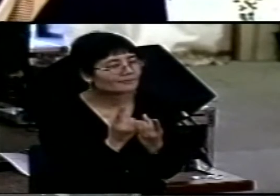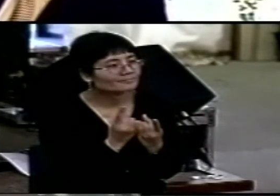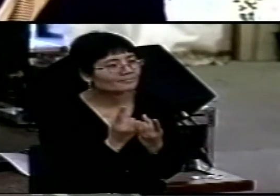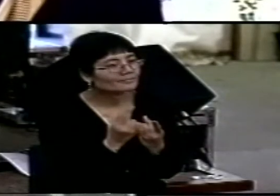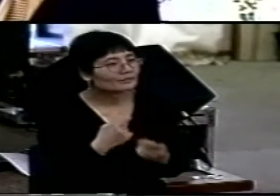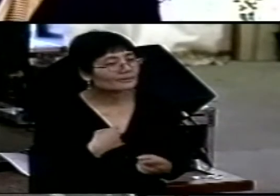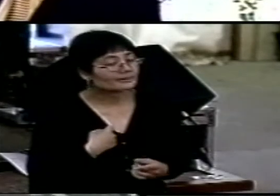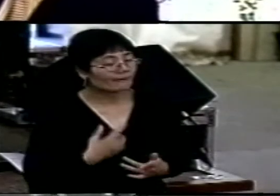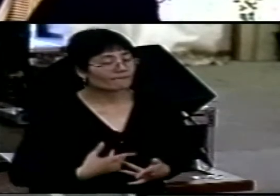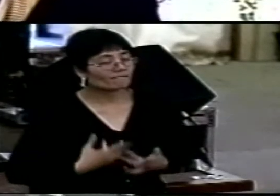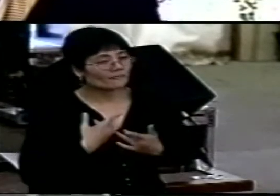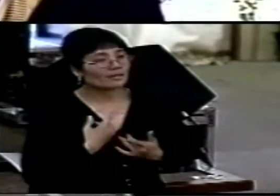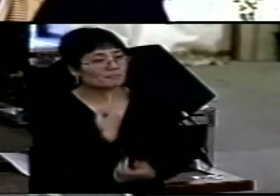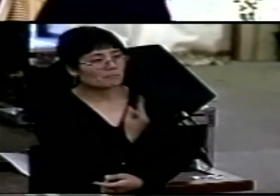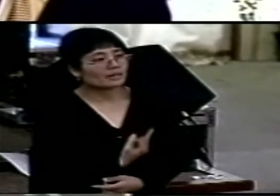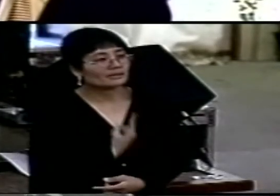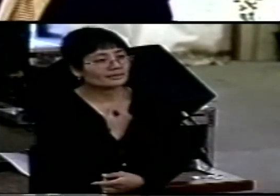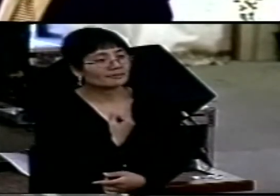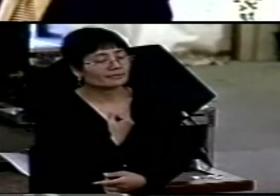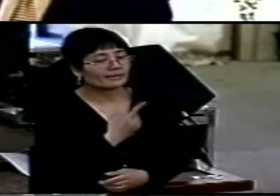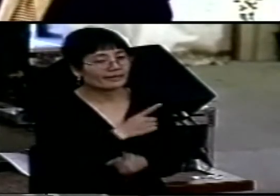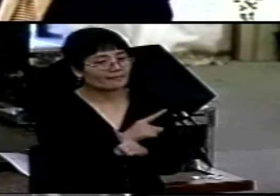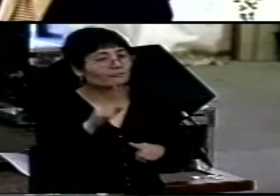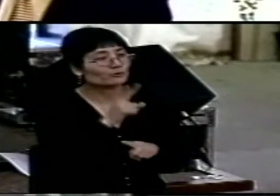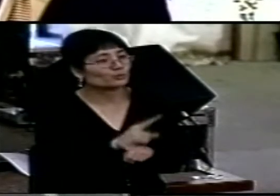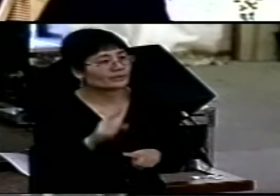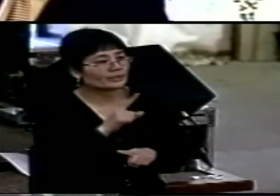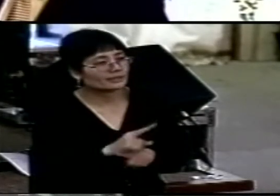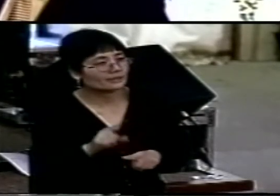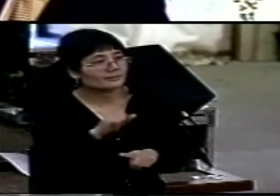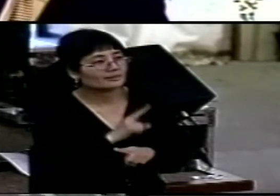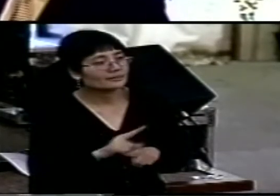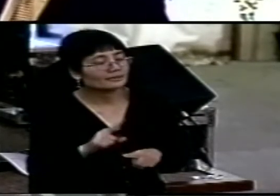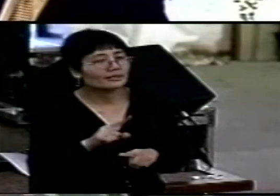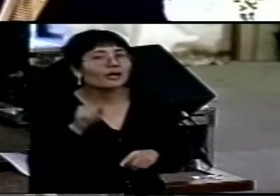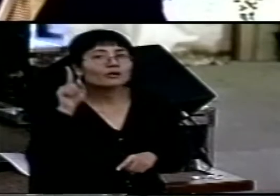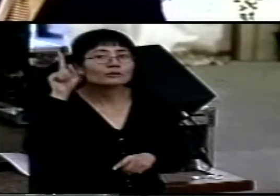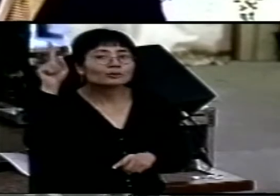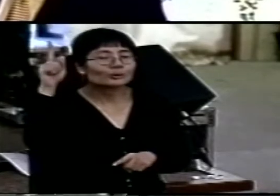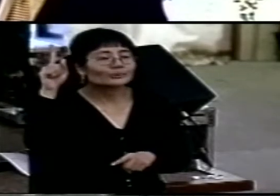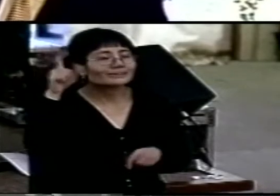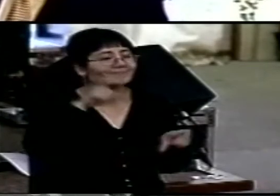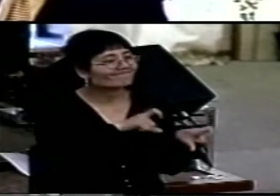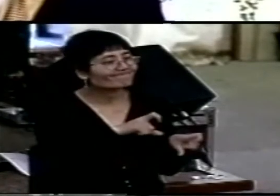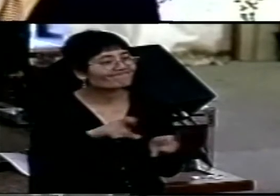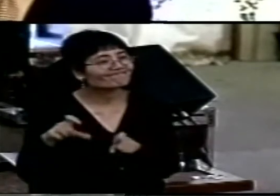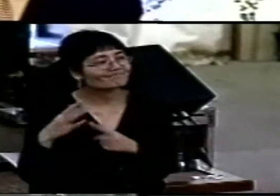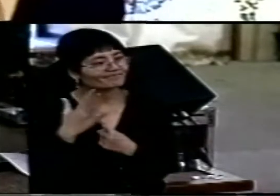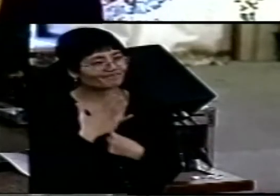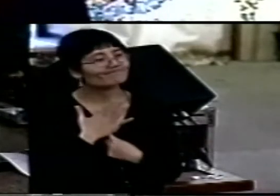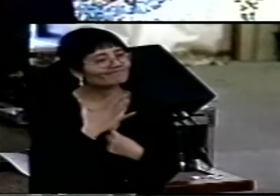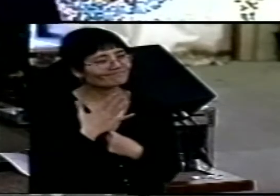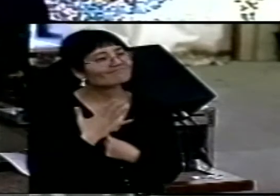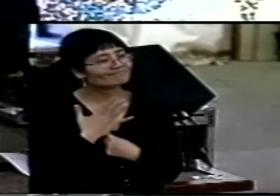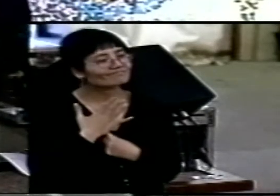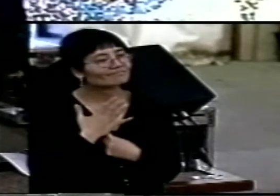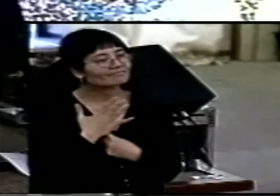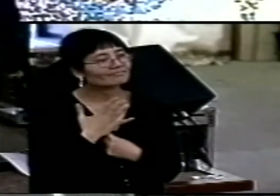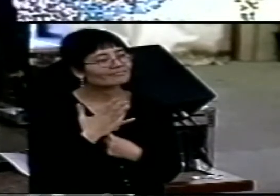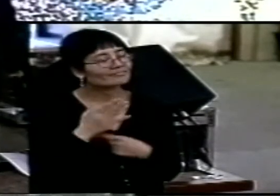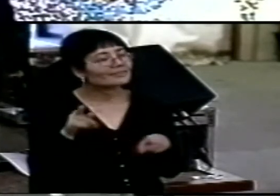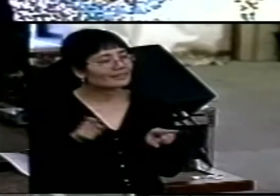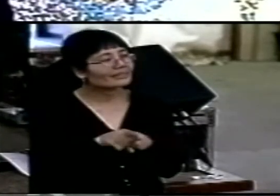I'm finding out just about every week of my life and work that God keeps pushing us beyond our comfort zones.